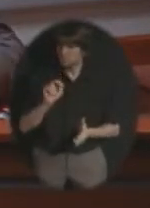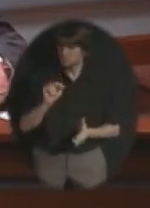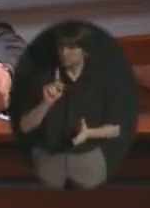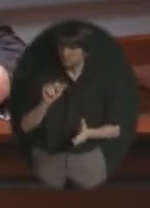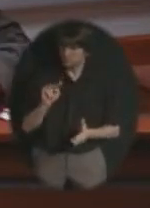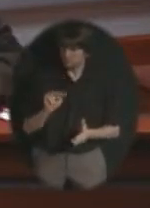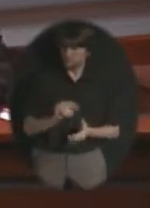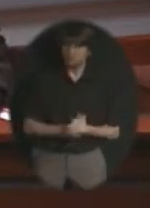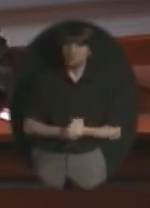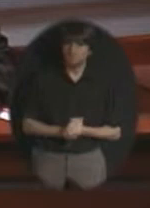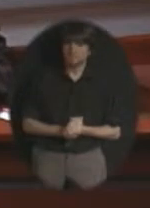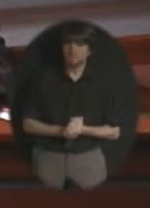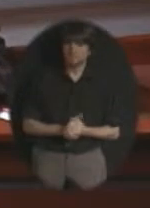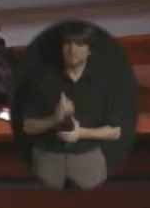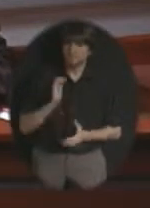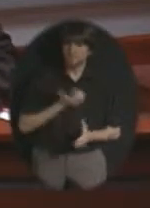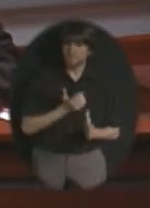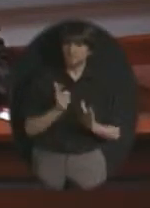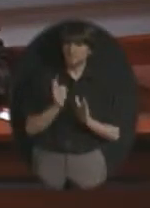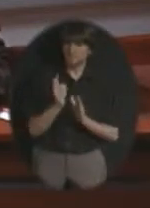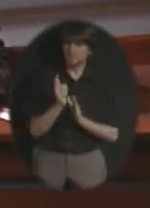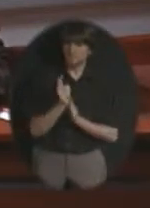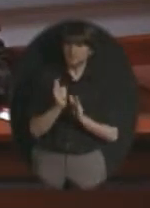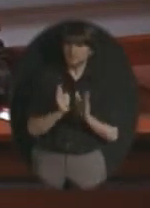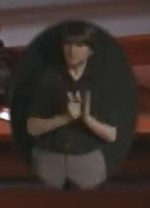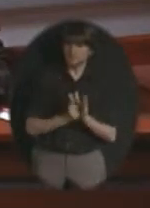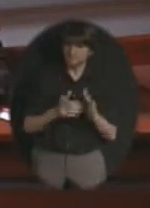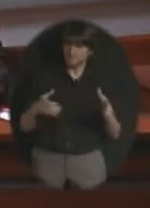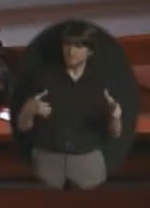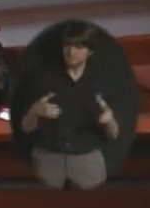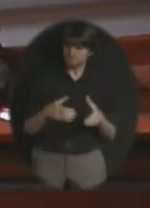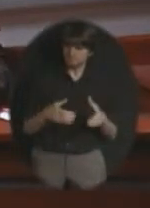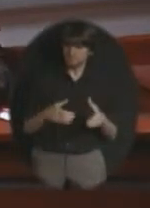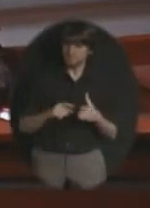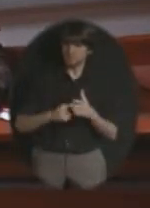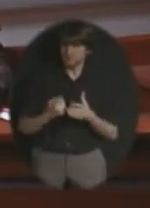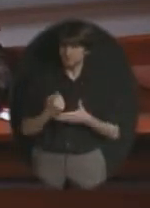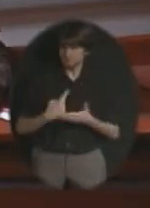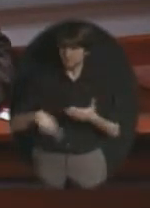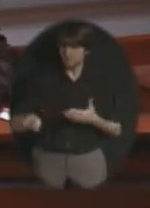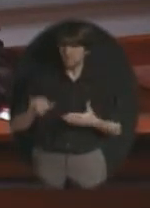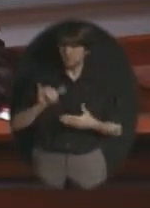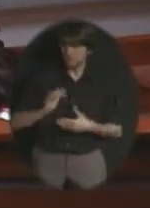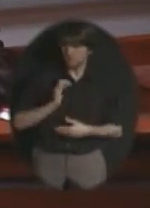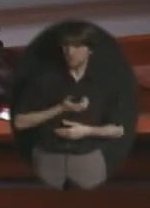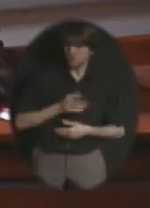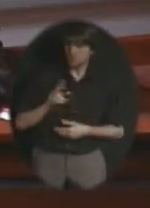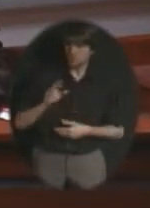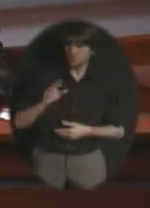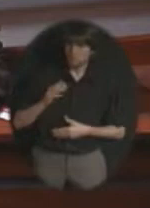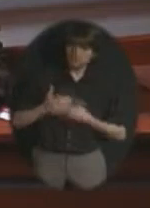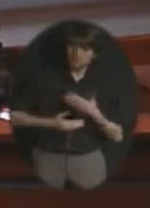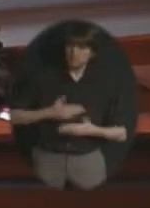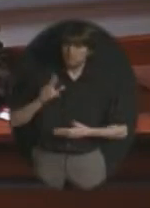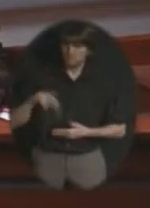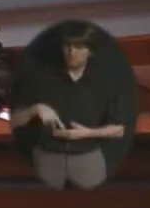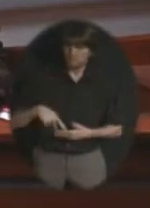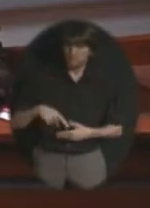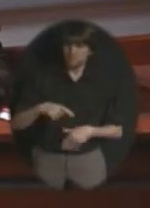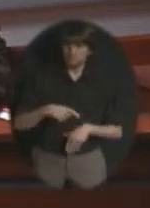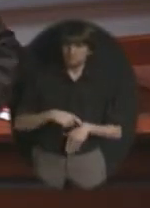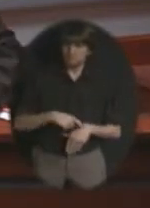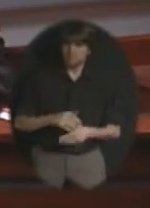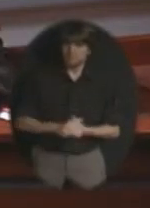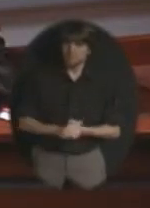the legislative session picks back up next week for their wrap-up session veto session and of course just very briefly to share the biggest